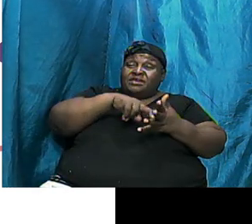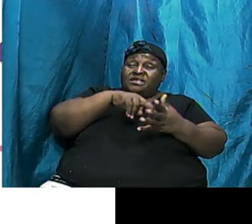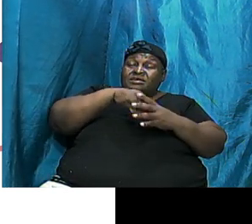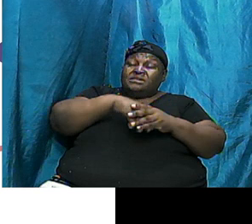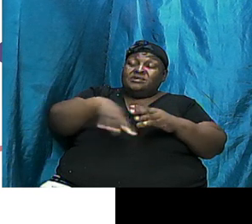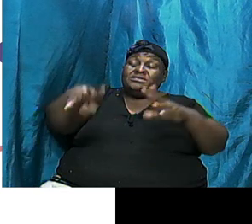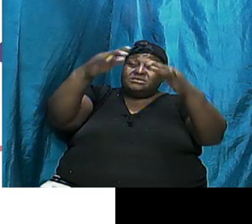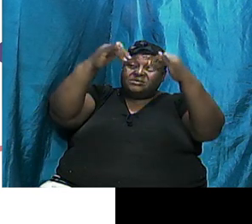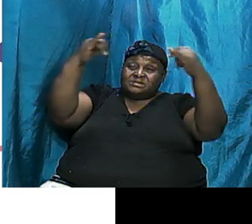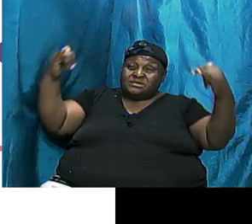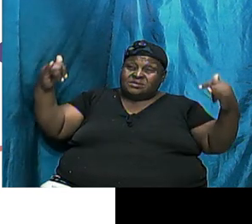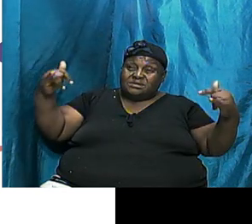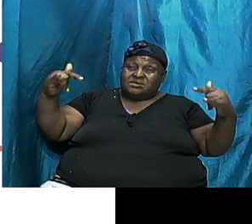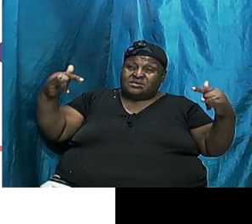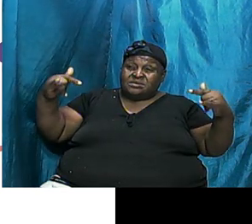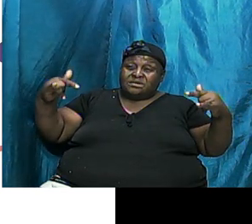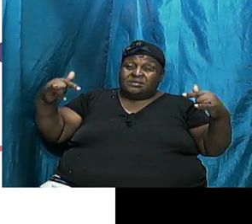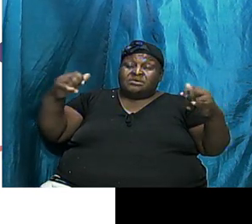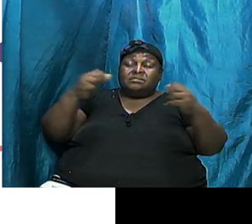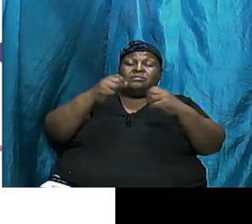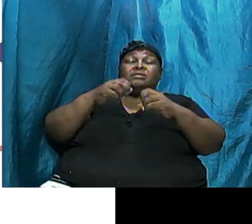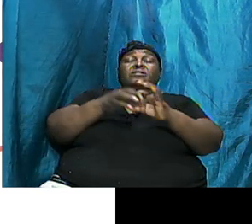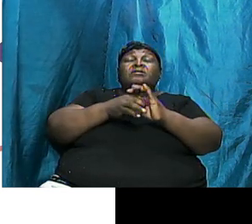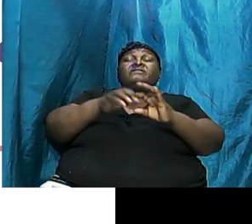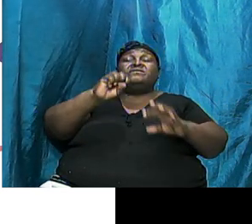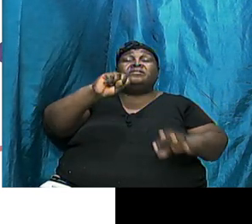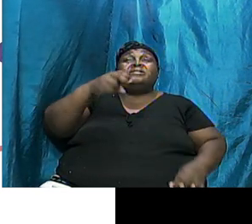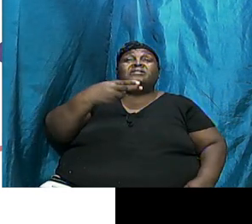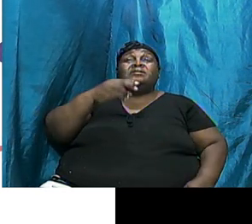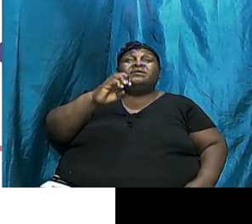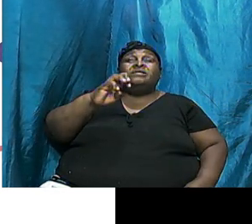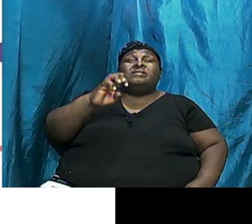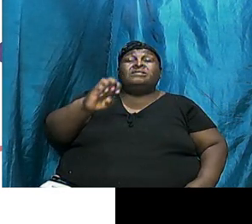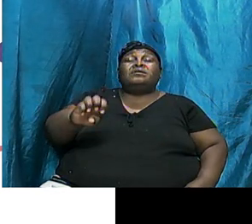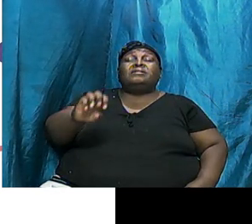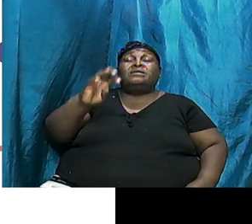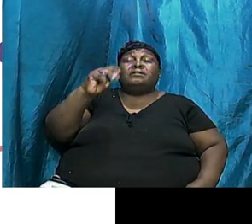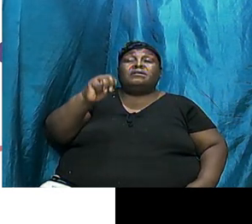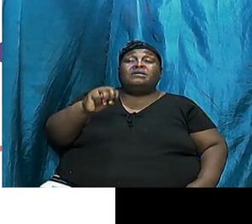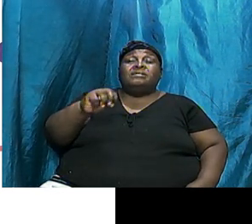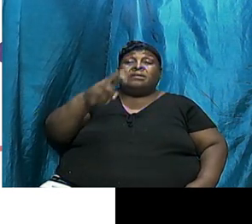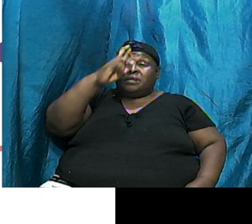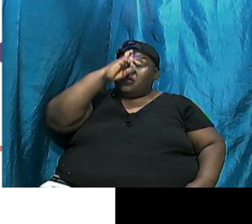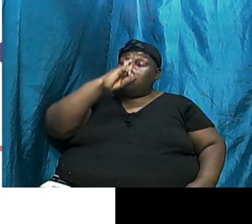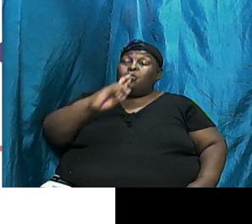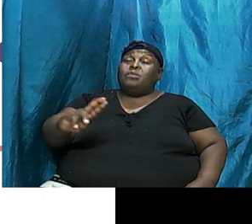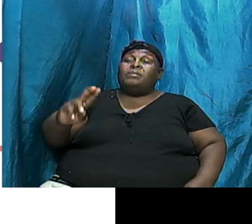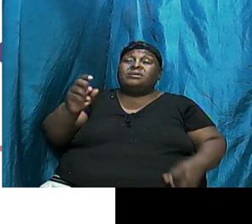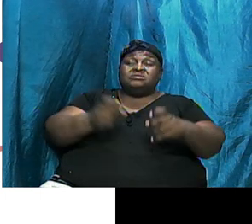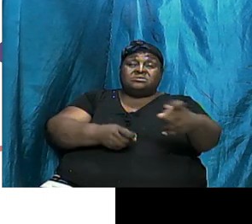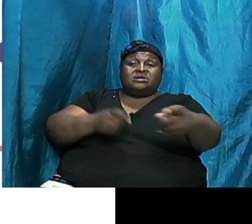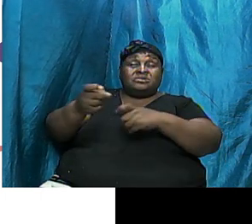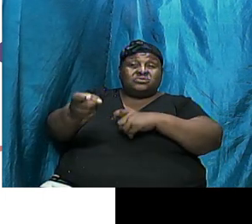Of Shem The Romans Literally Controlled The Entire